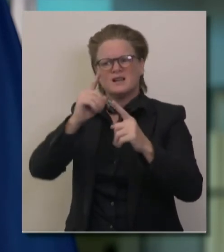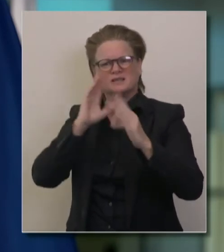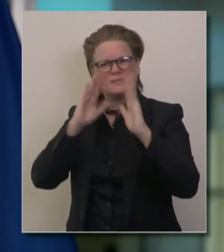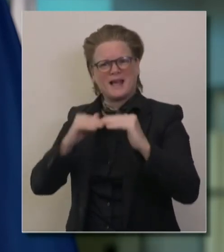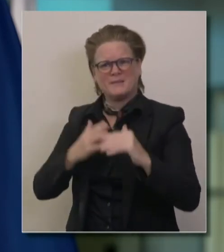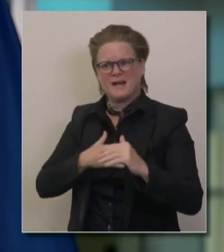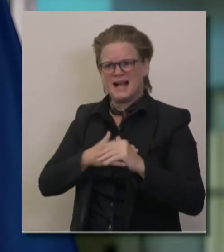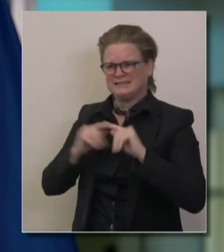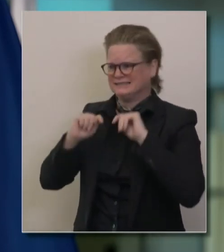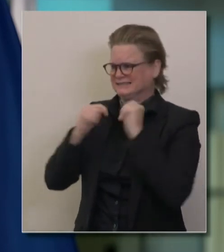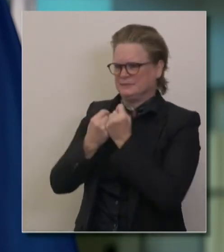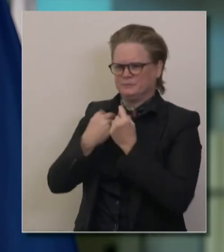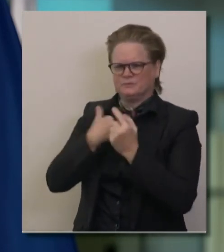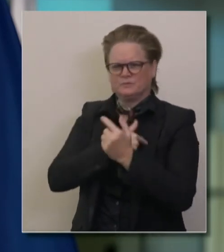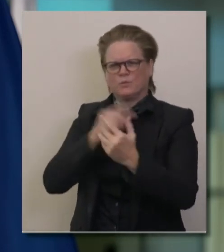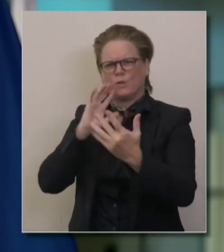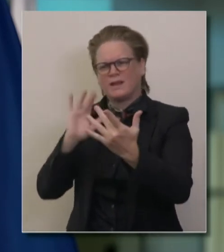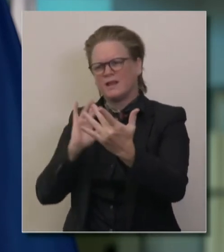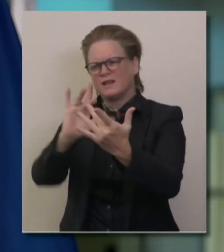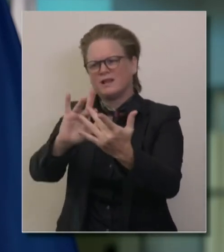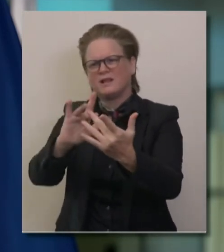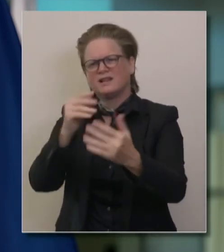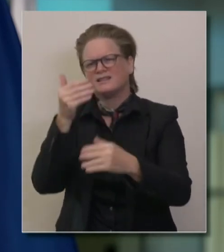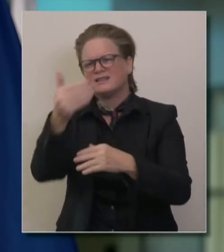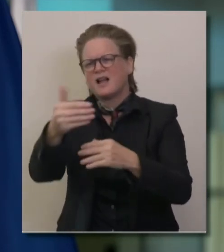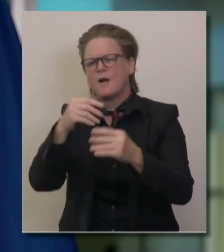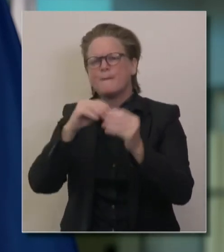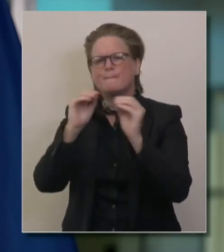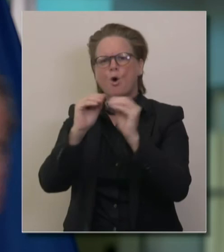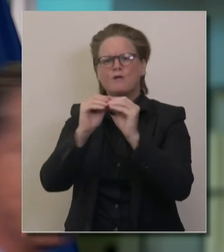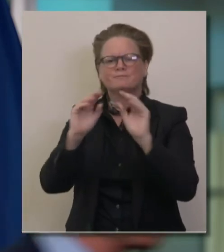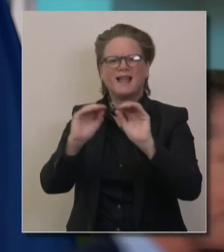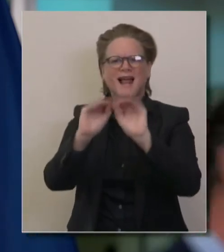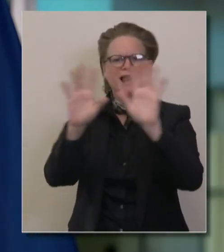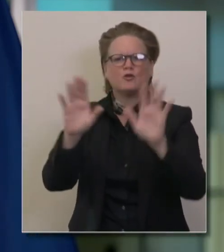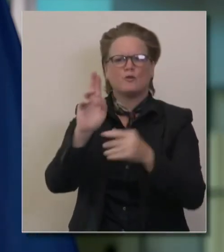provide you more clarity so that you'll see that in more specific terms.